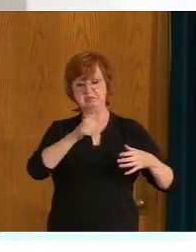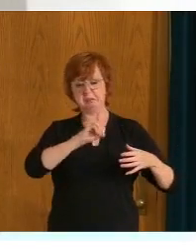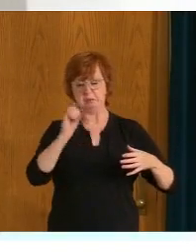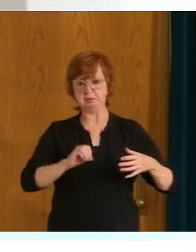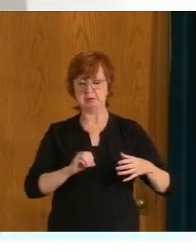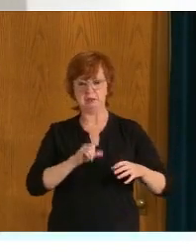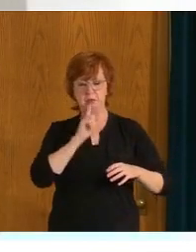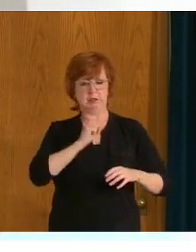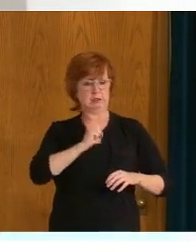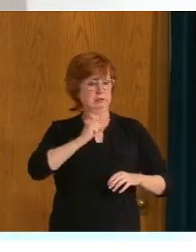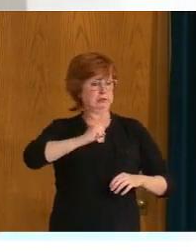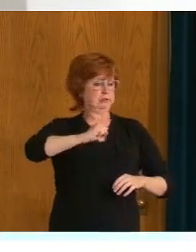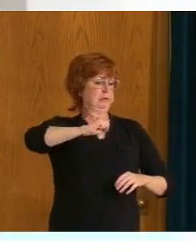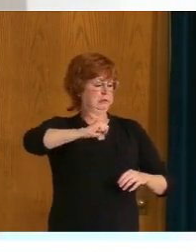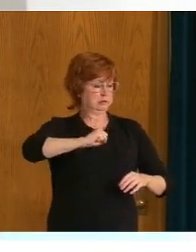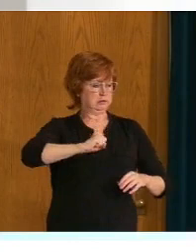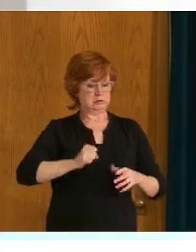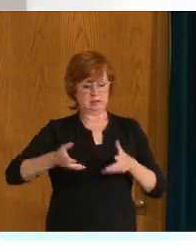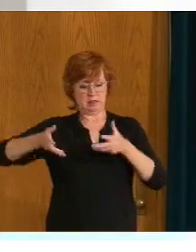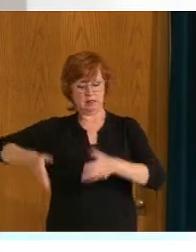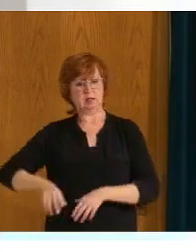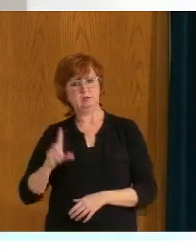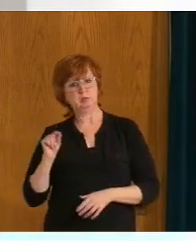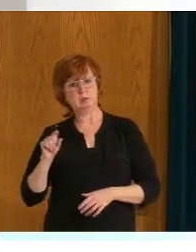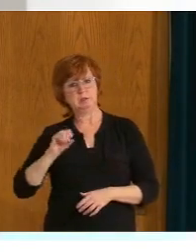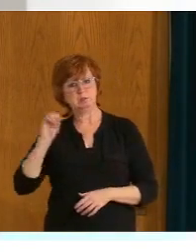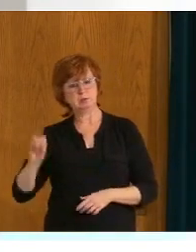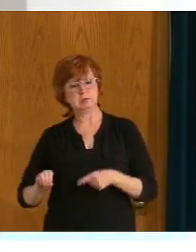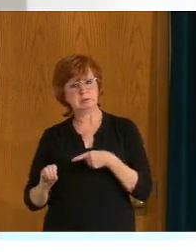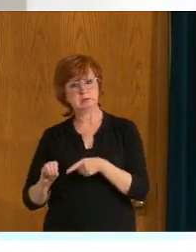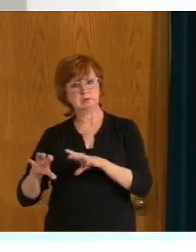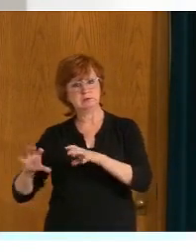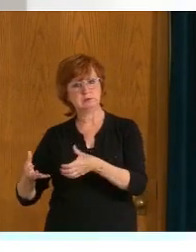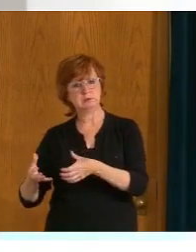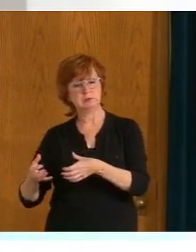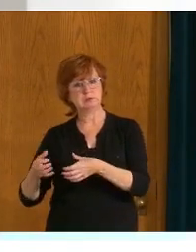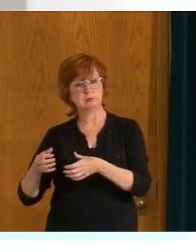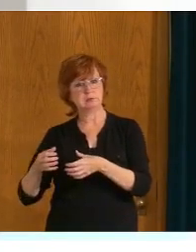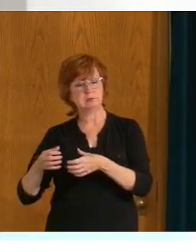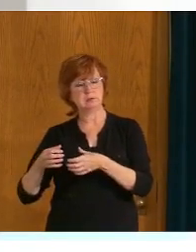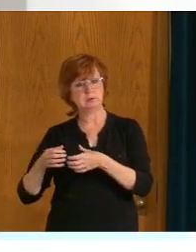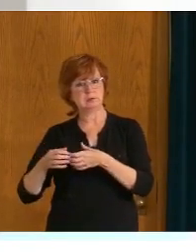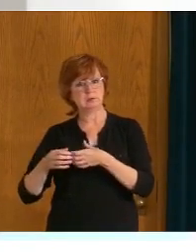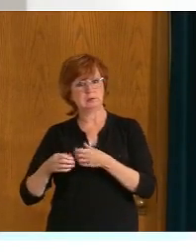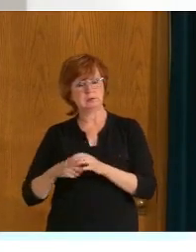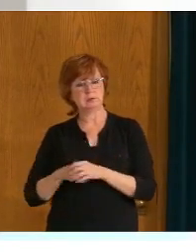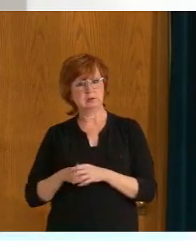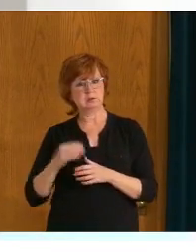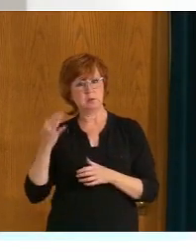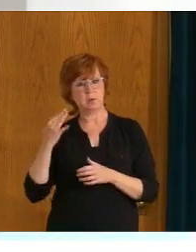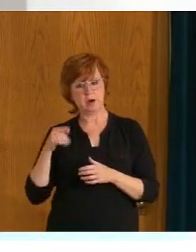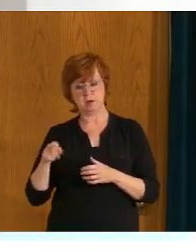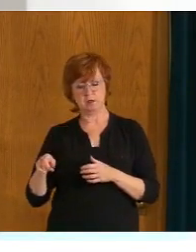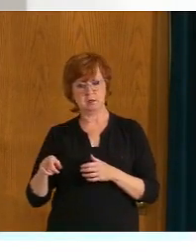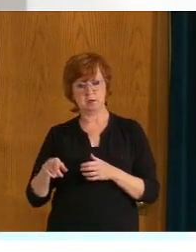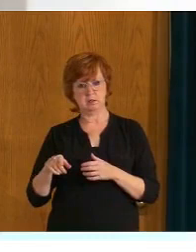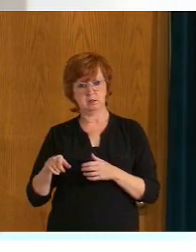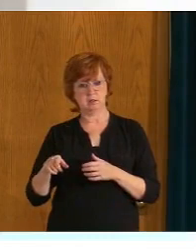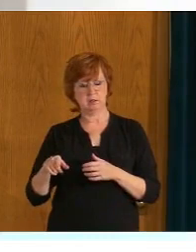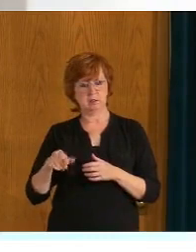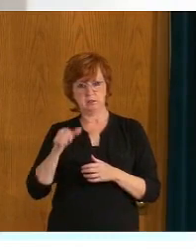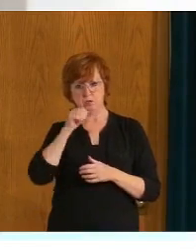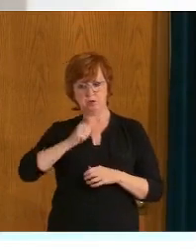first dose. So, you know, really, it seems to be more of a question of convenience and complacency, not so much of